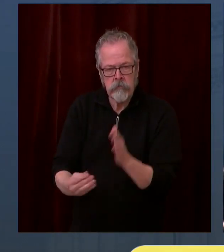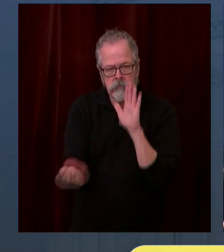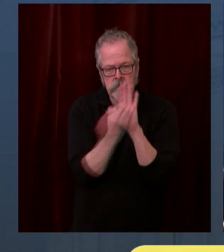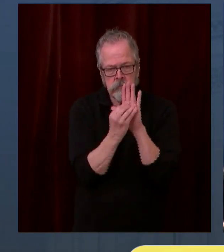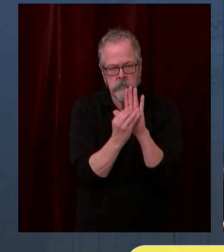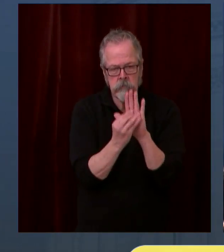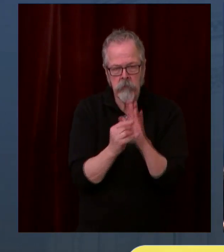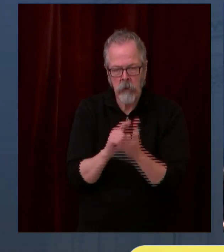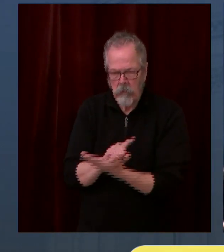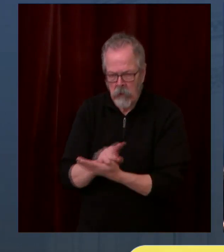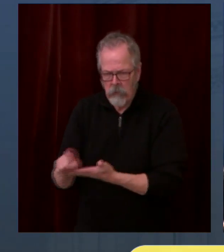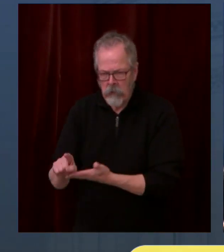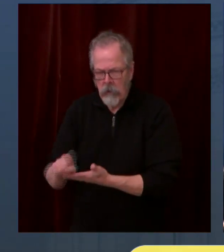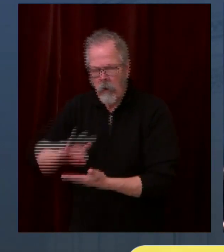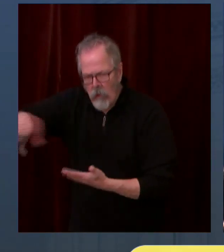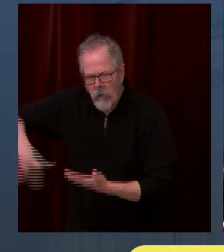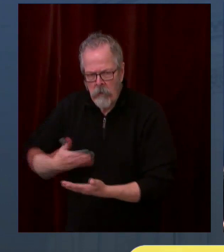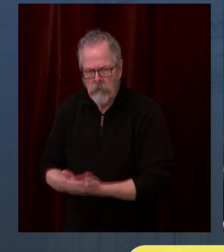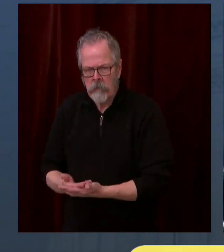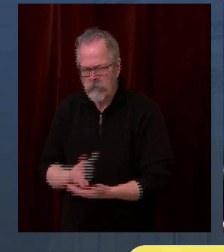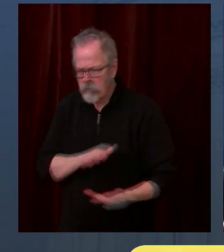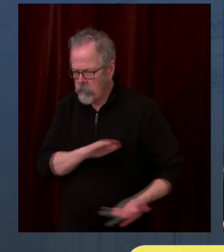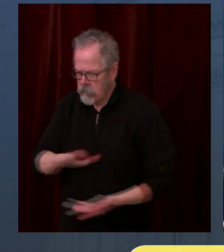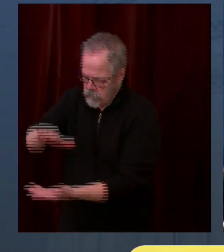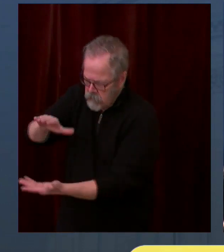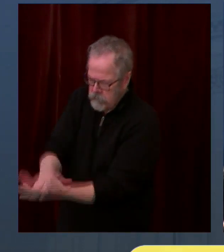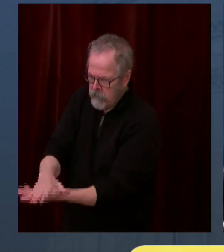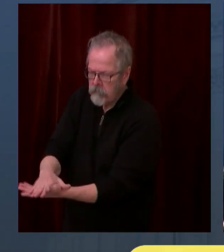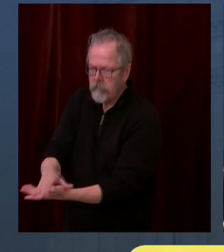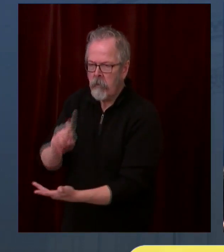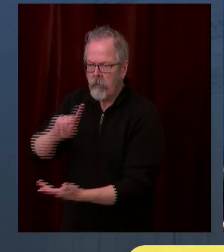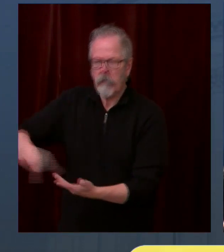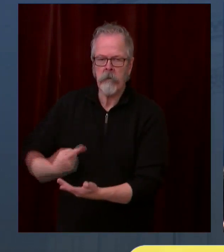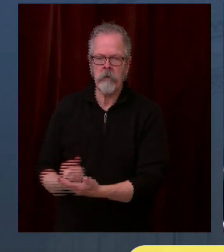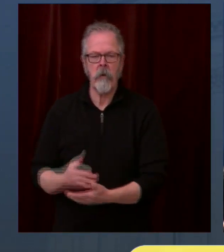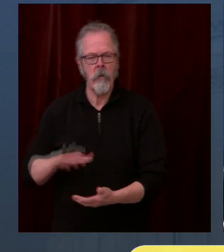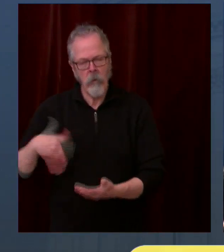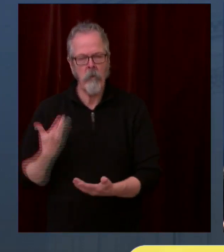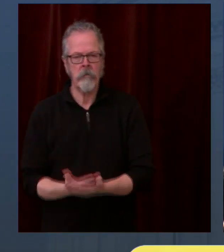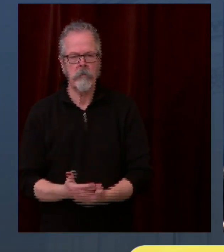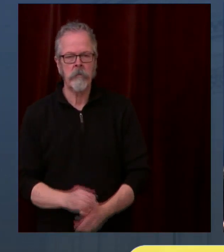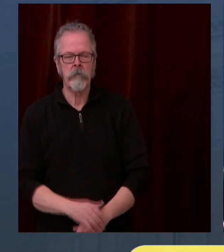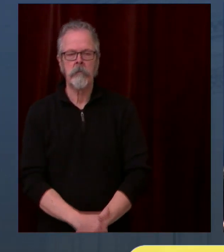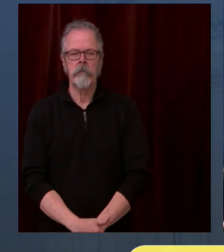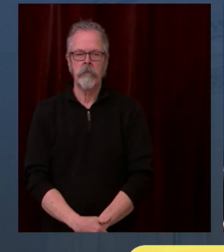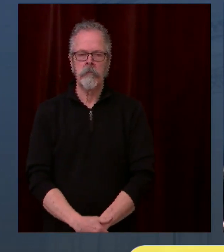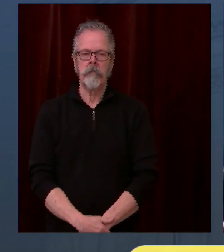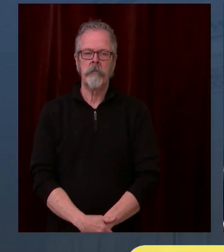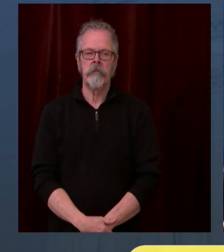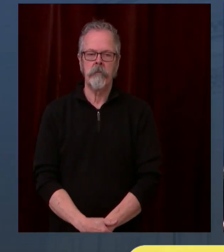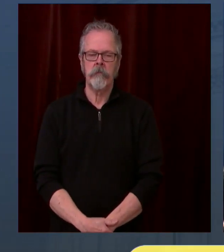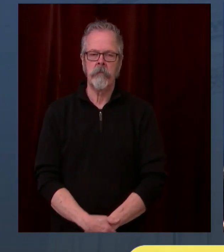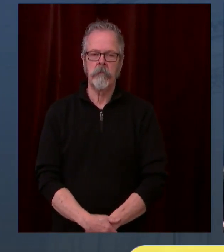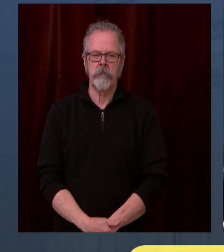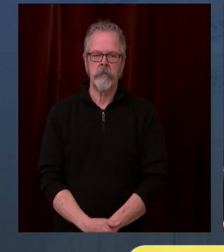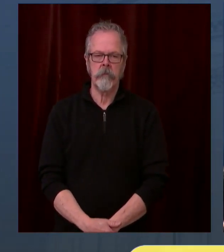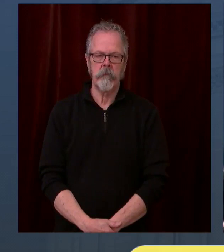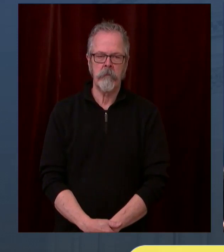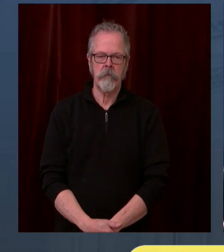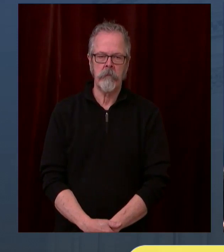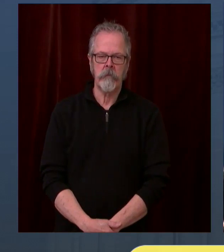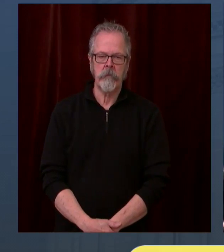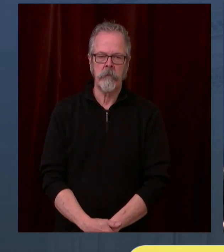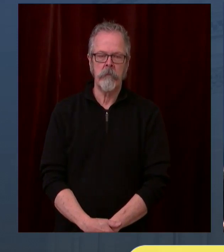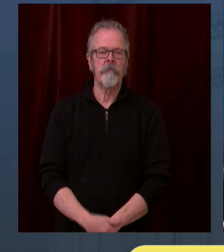And we've offered volunteers, like I said, we got about 2300 volunteers already who volunteered, we have the National Guard to help. So we just need to